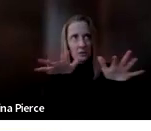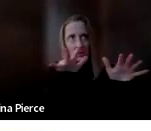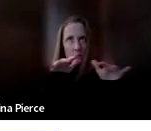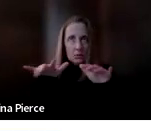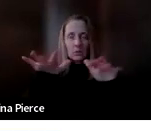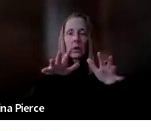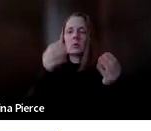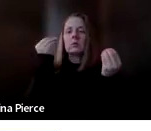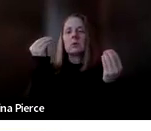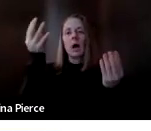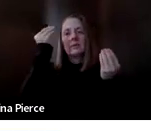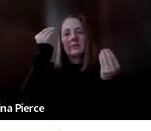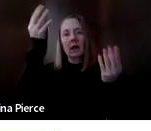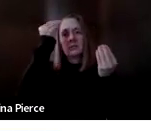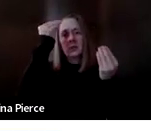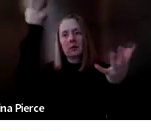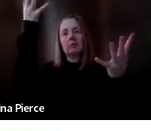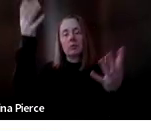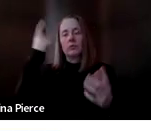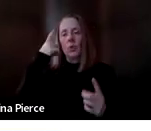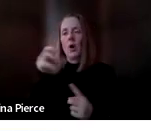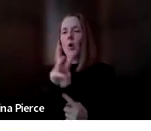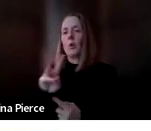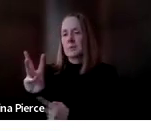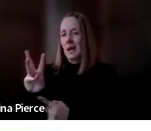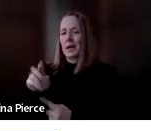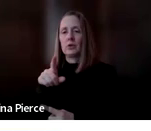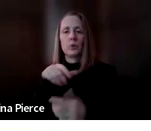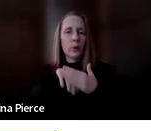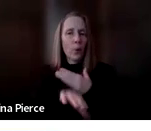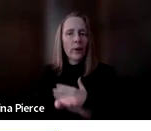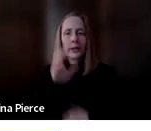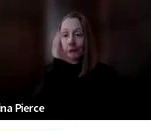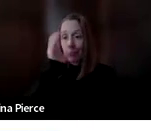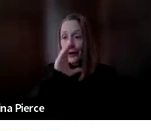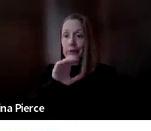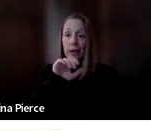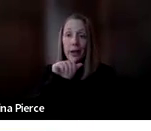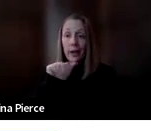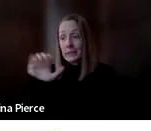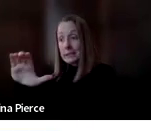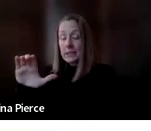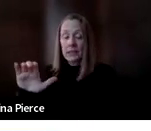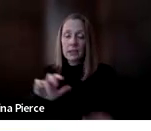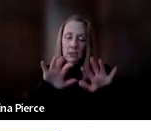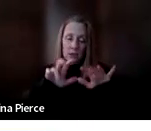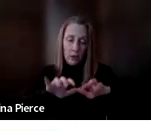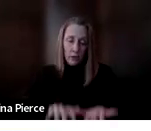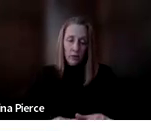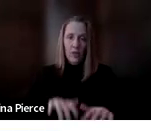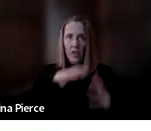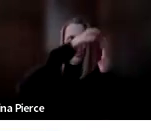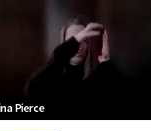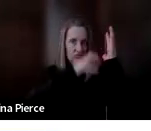of information on our website and that is there for you 24 seven where you can go to the search bar and type AAC and get more information.